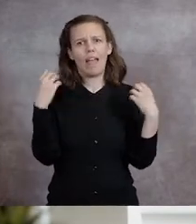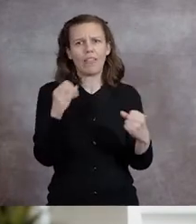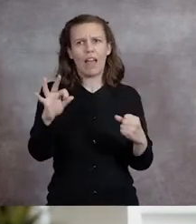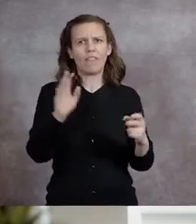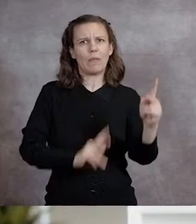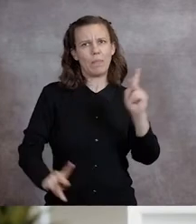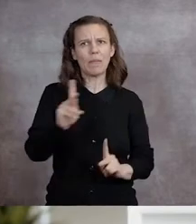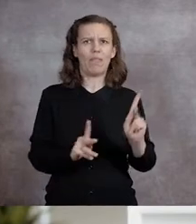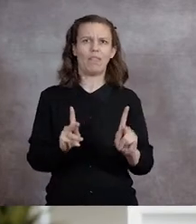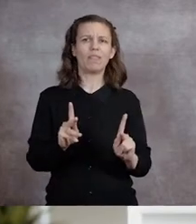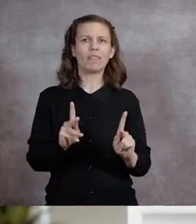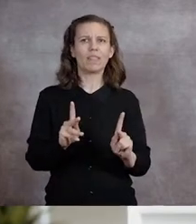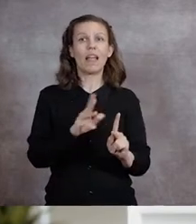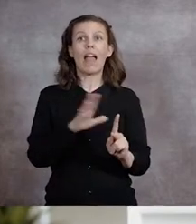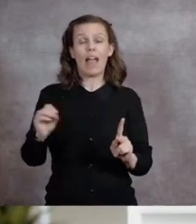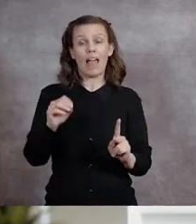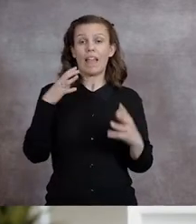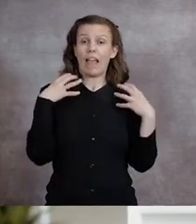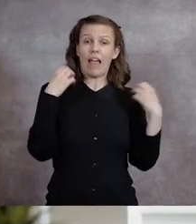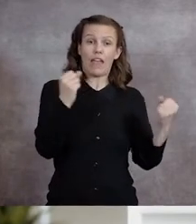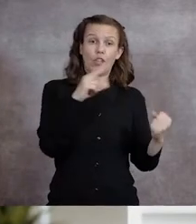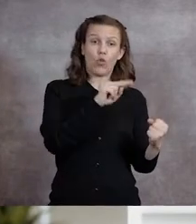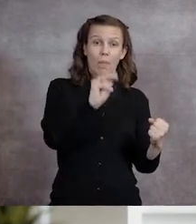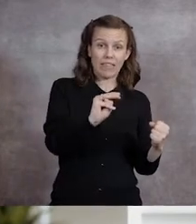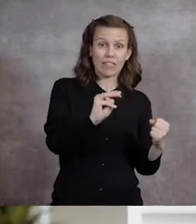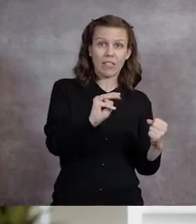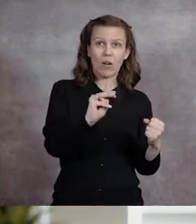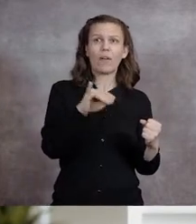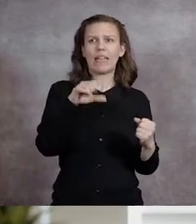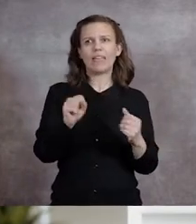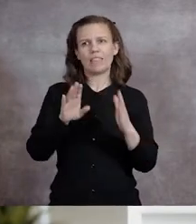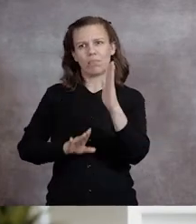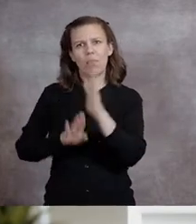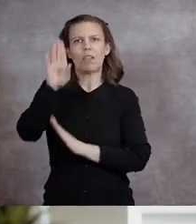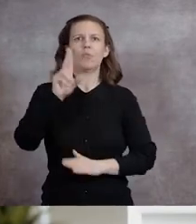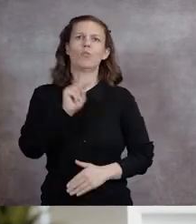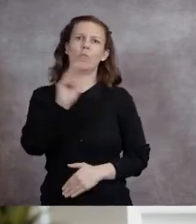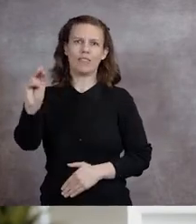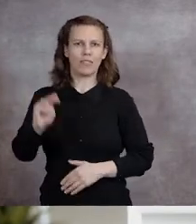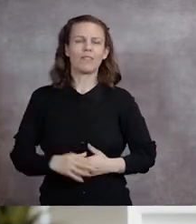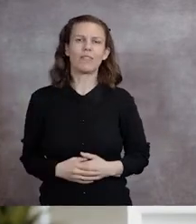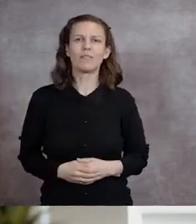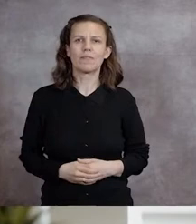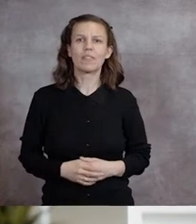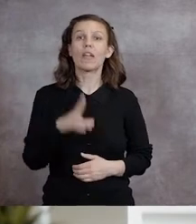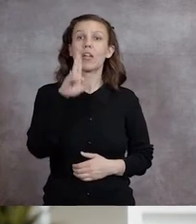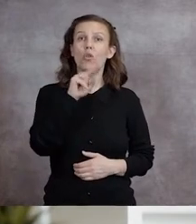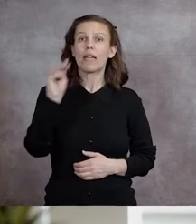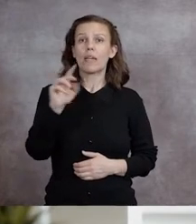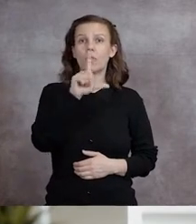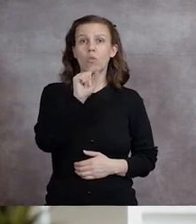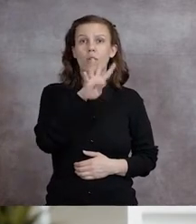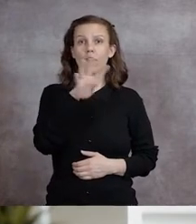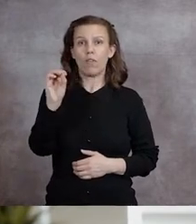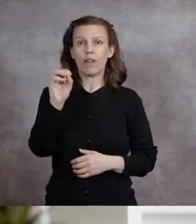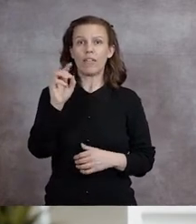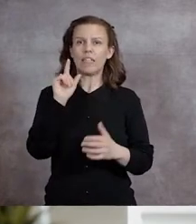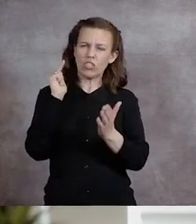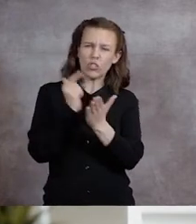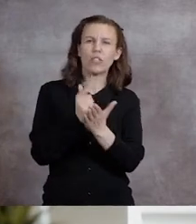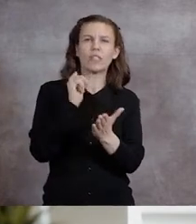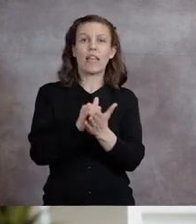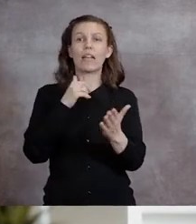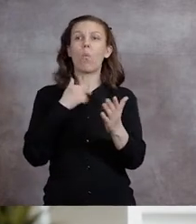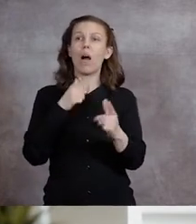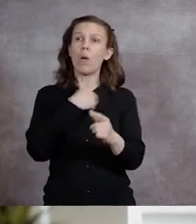health and well-being of our citizens, and that a healthy New Mexico is a prosperous New Mexico. UNM 2040